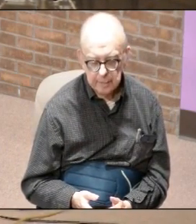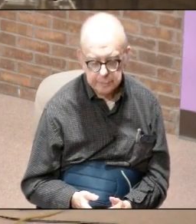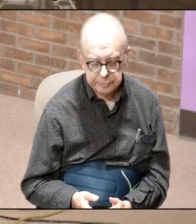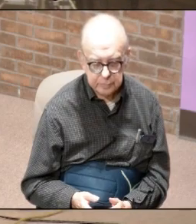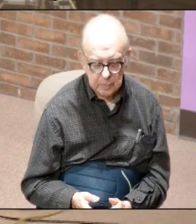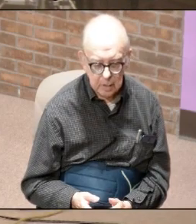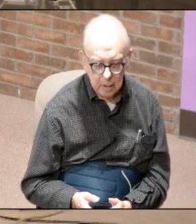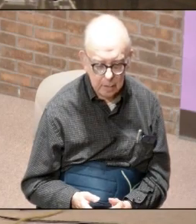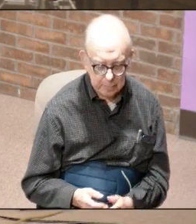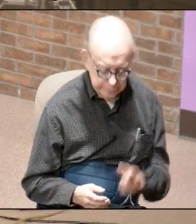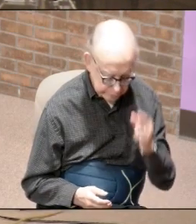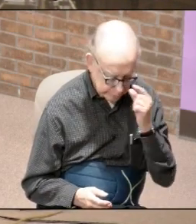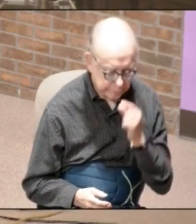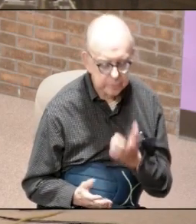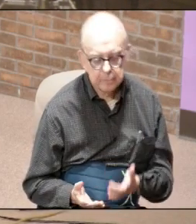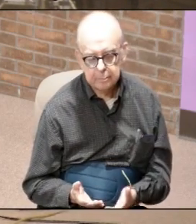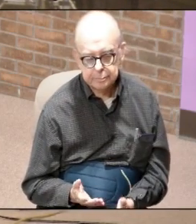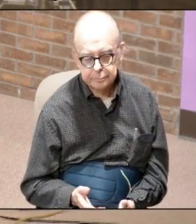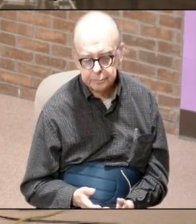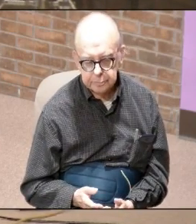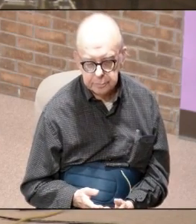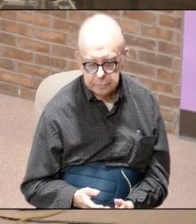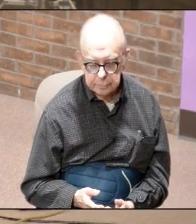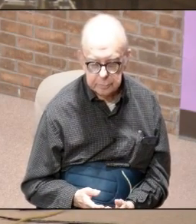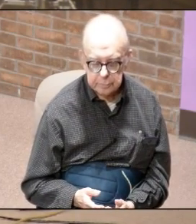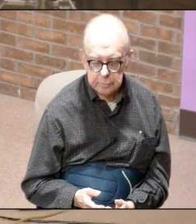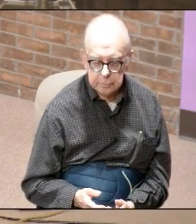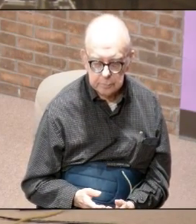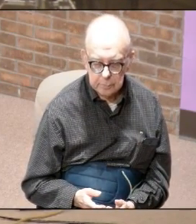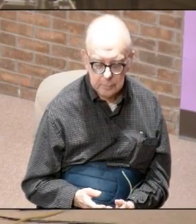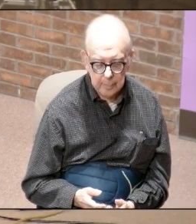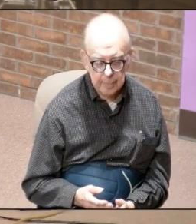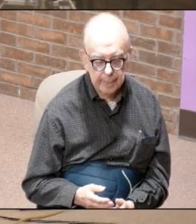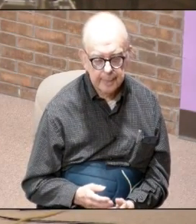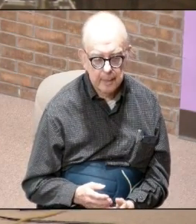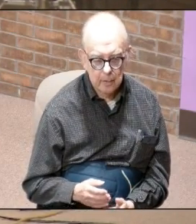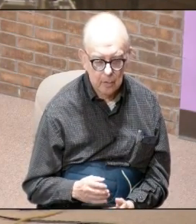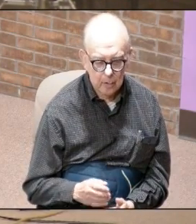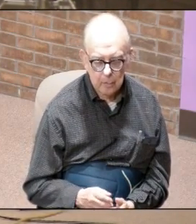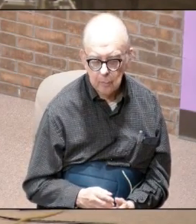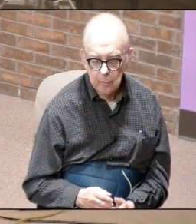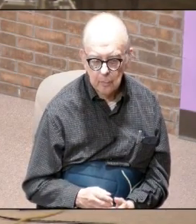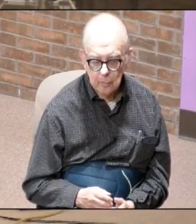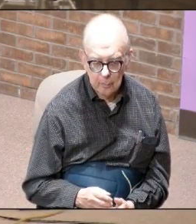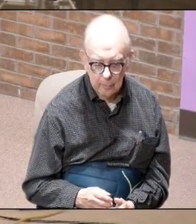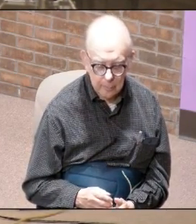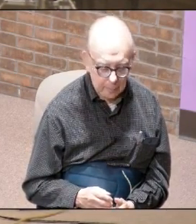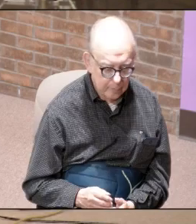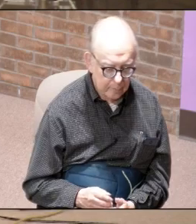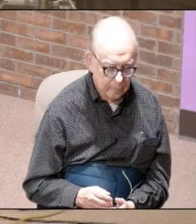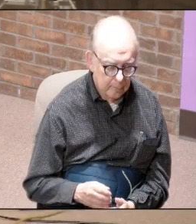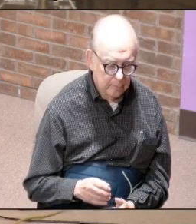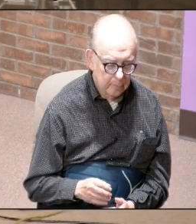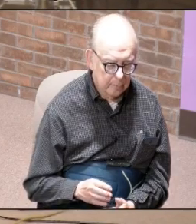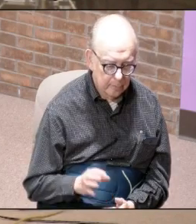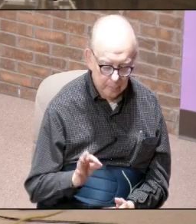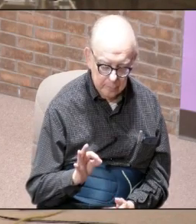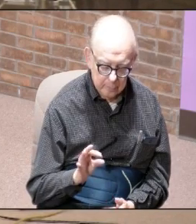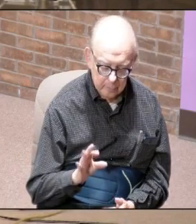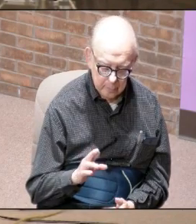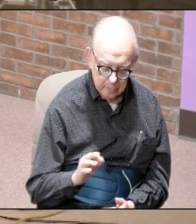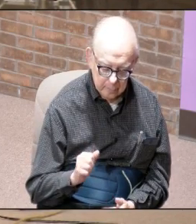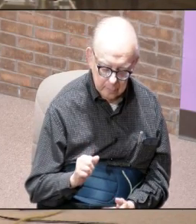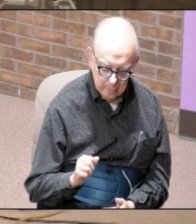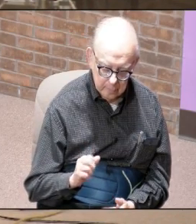but the Greek word here that he used was a word called ronphia which is r